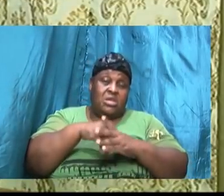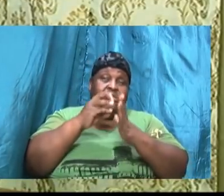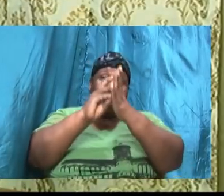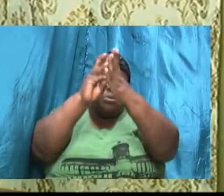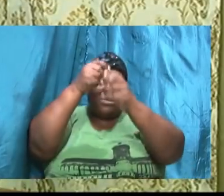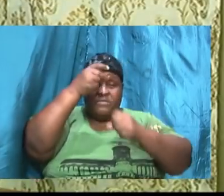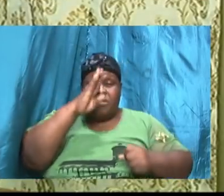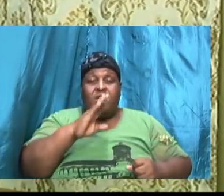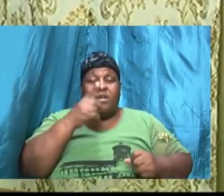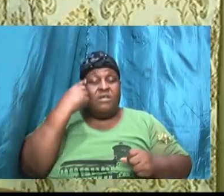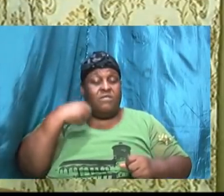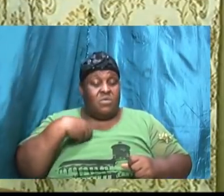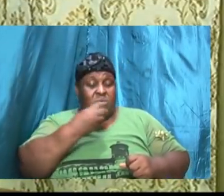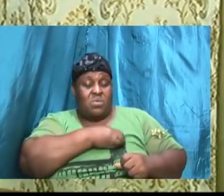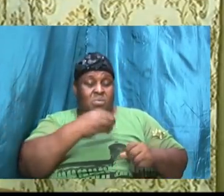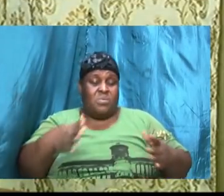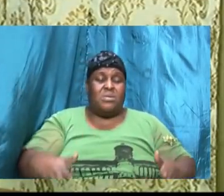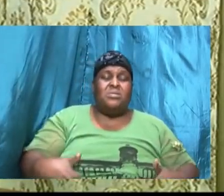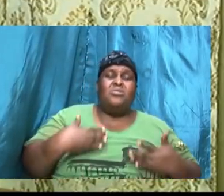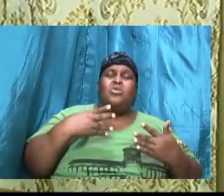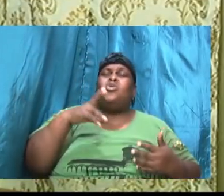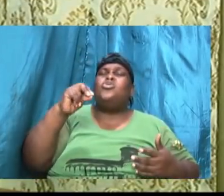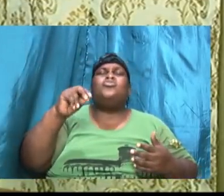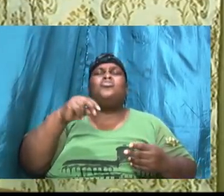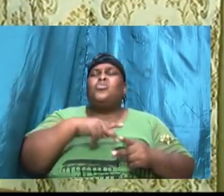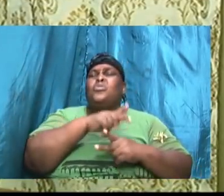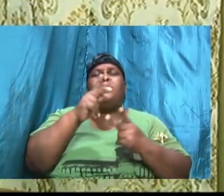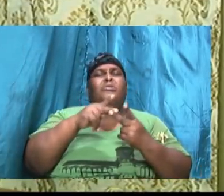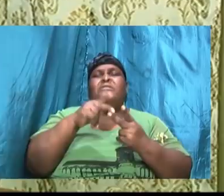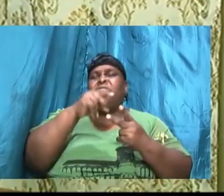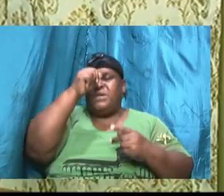God for our life there is no perfect man